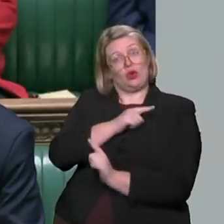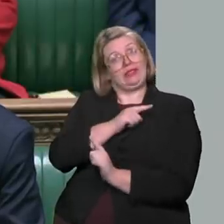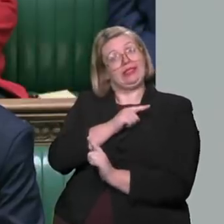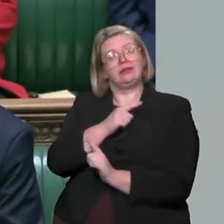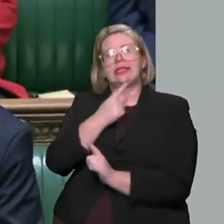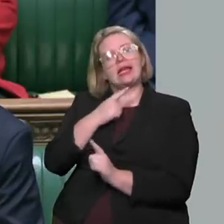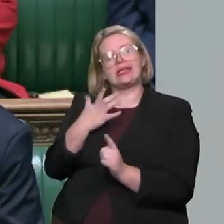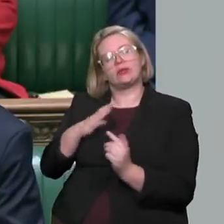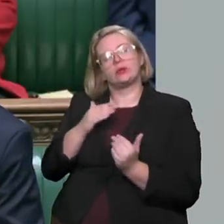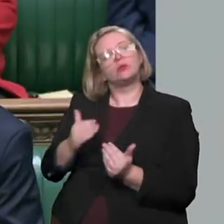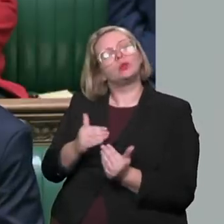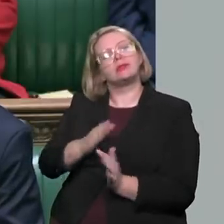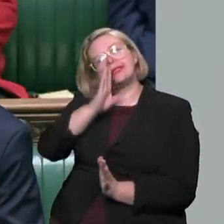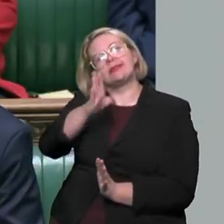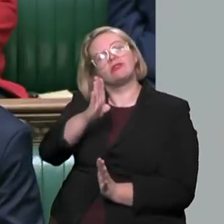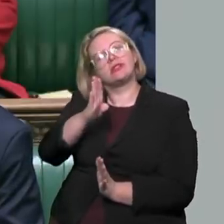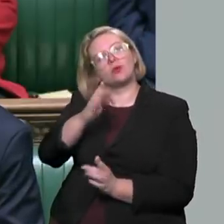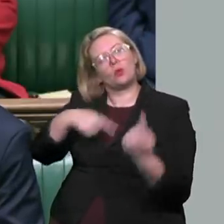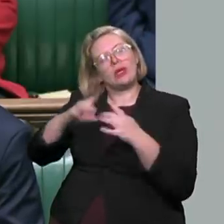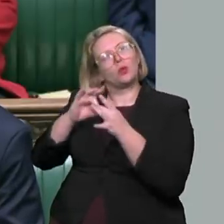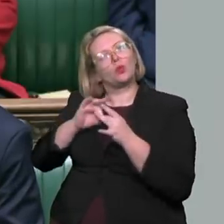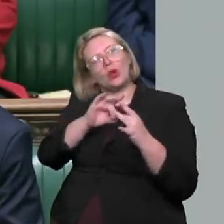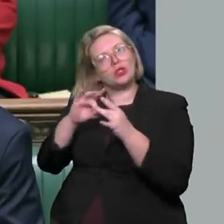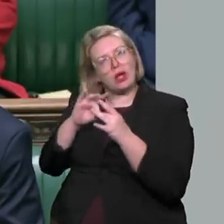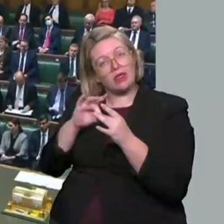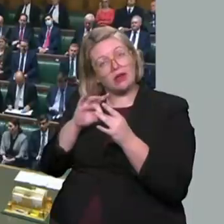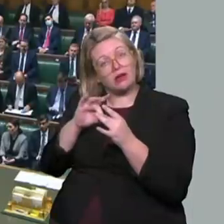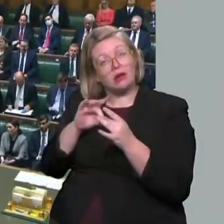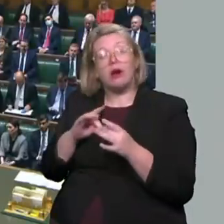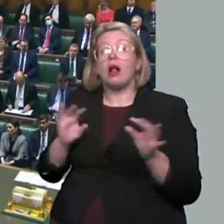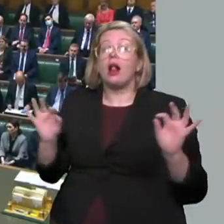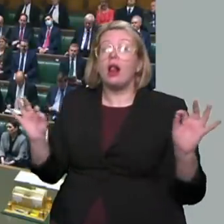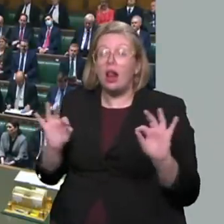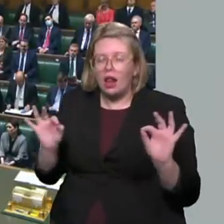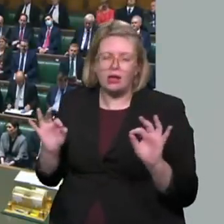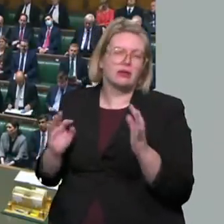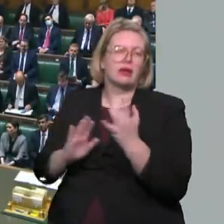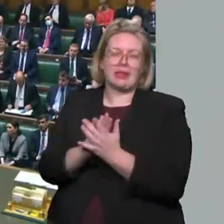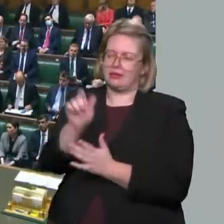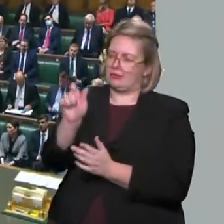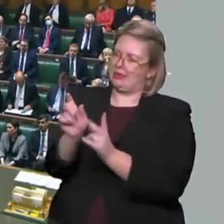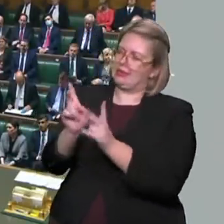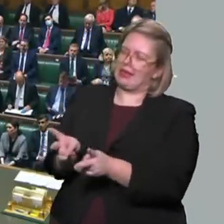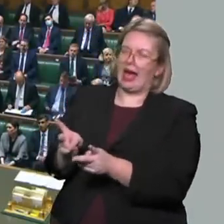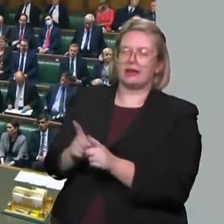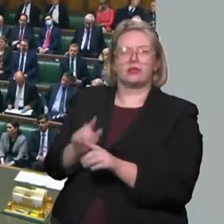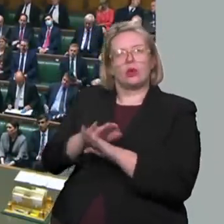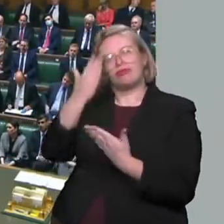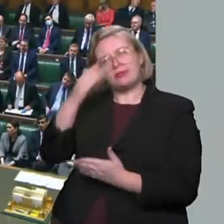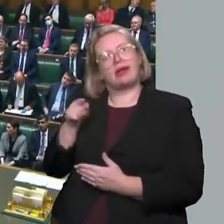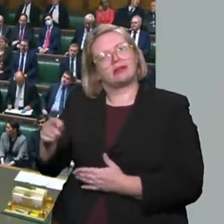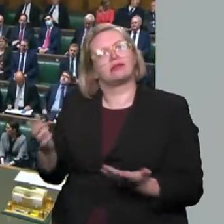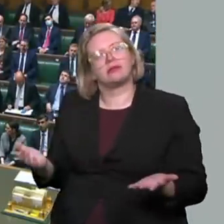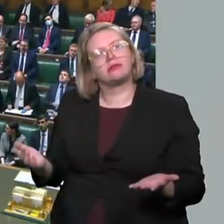tackle this. Either we take it seriously and go forward together, or we do a disservice to those that we pay tributes to. There are